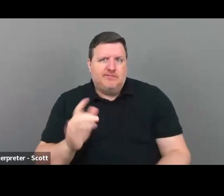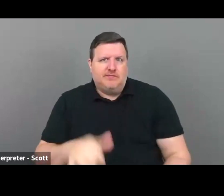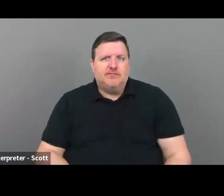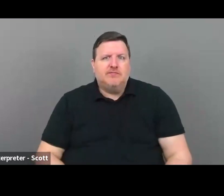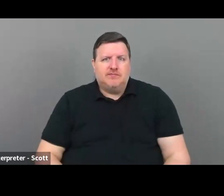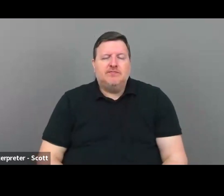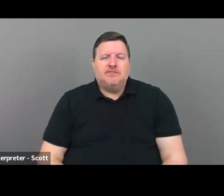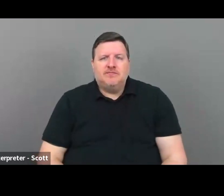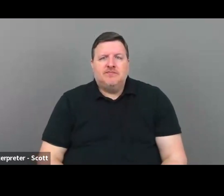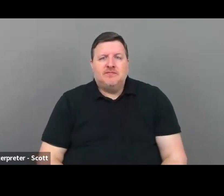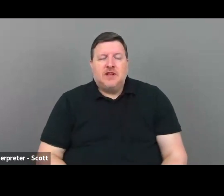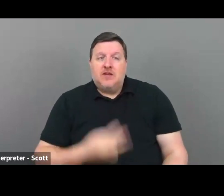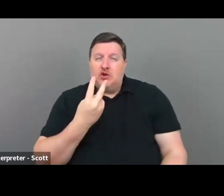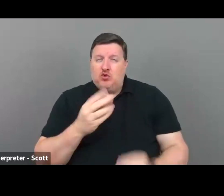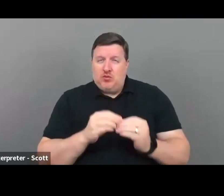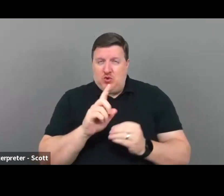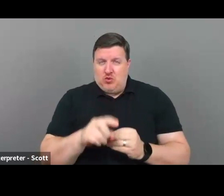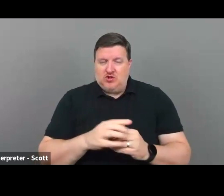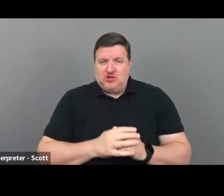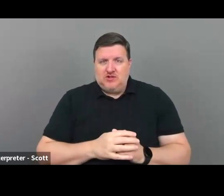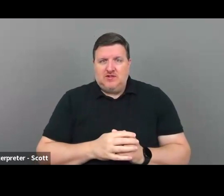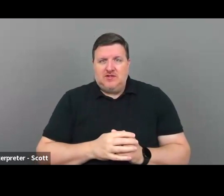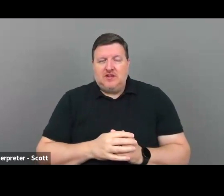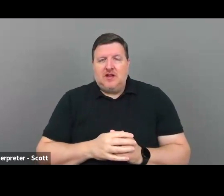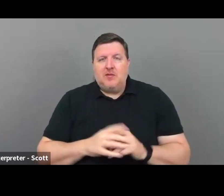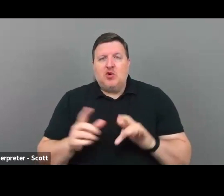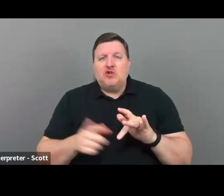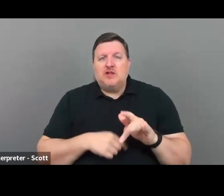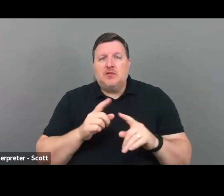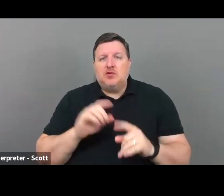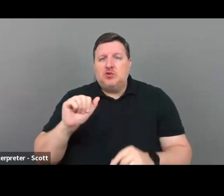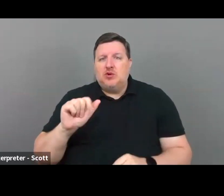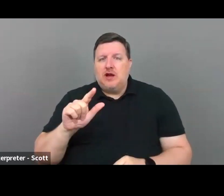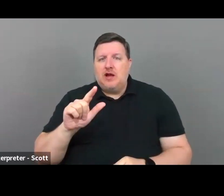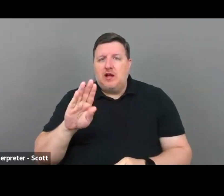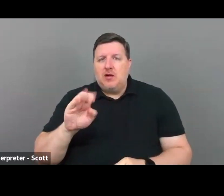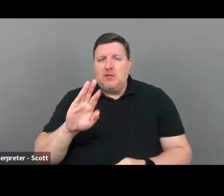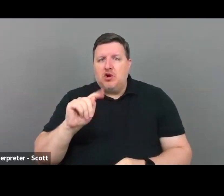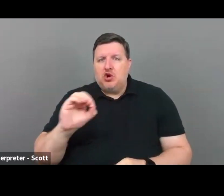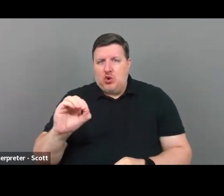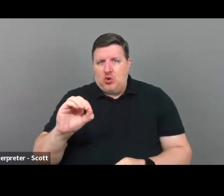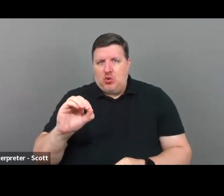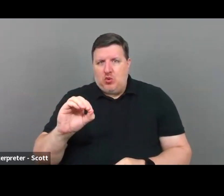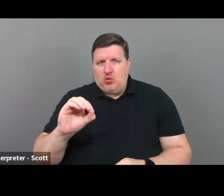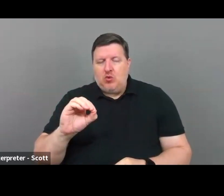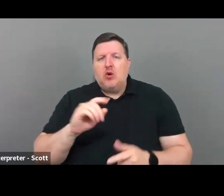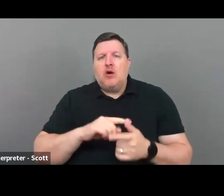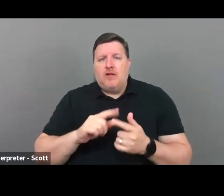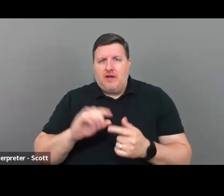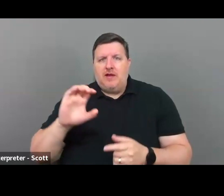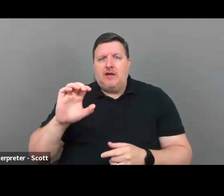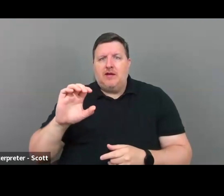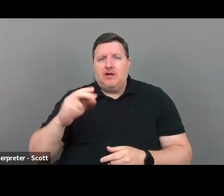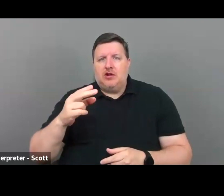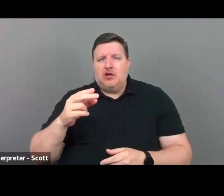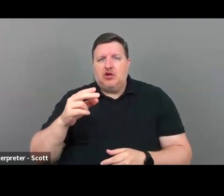Perfect. Okay. have two more questions. I'm going to skip to Alberto's, which is a little bit more granular, and then I'll go to Christopher's, which